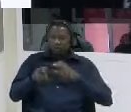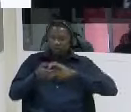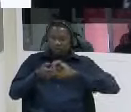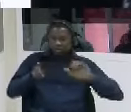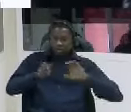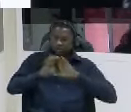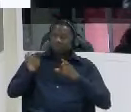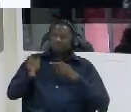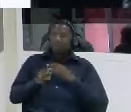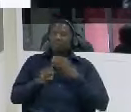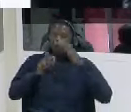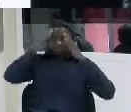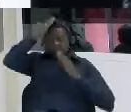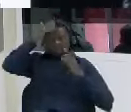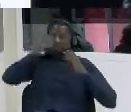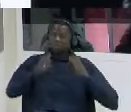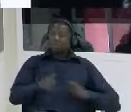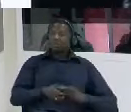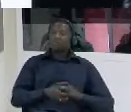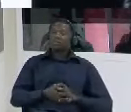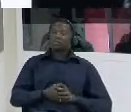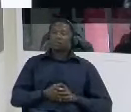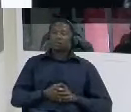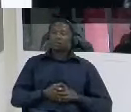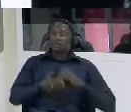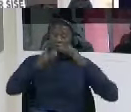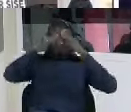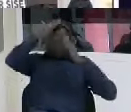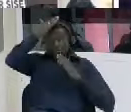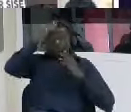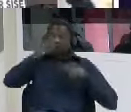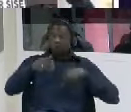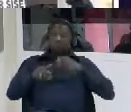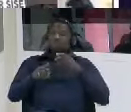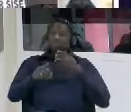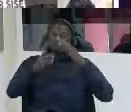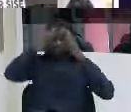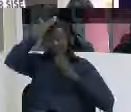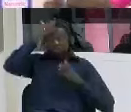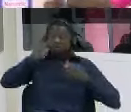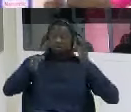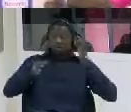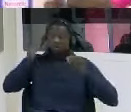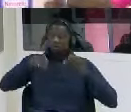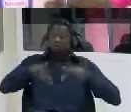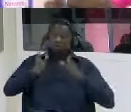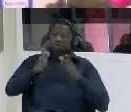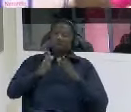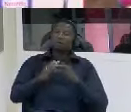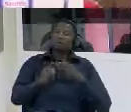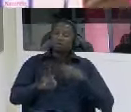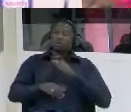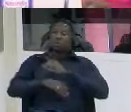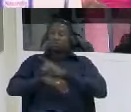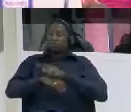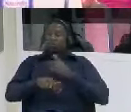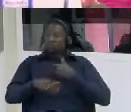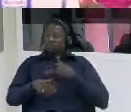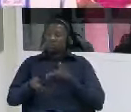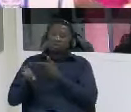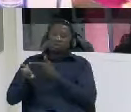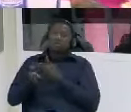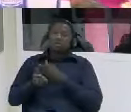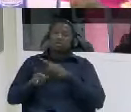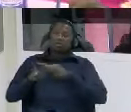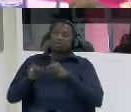and we the civilian will be taken to the high court and uh we the civilian will be taken to the commonwealth judge court